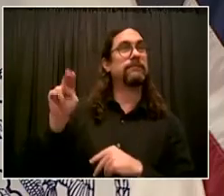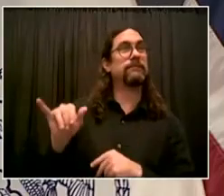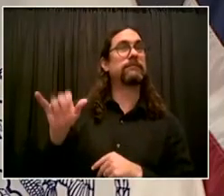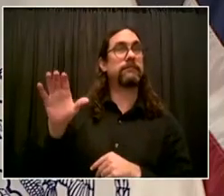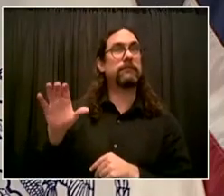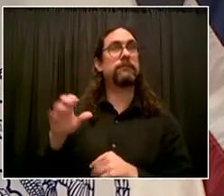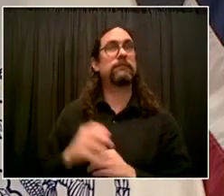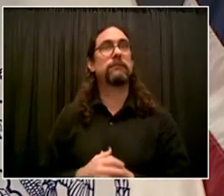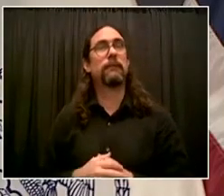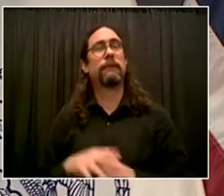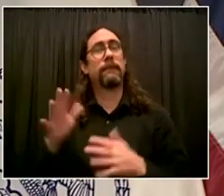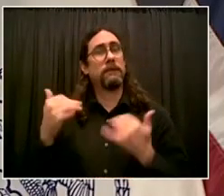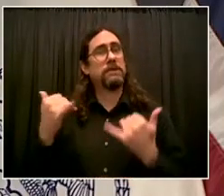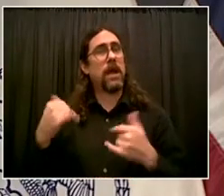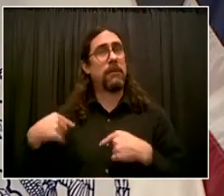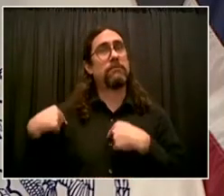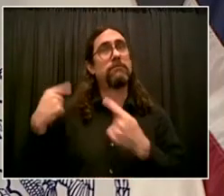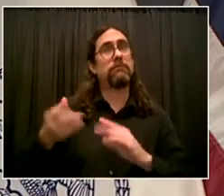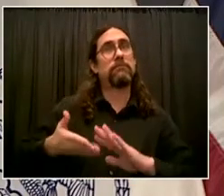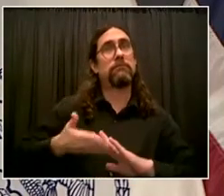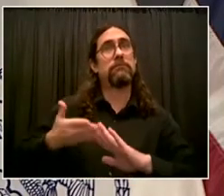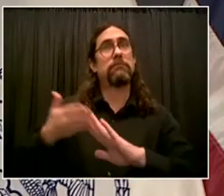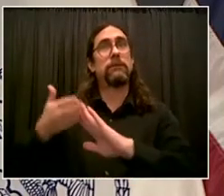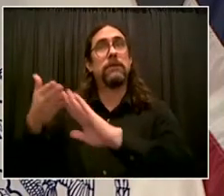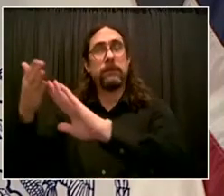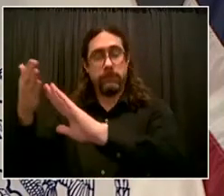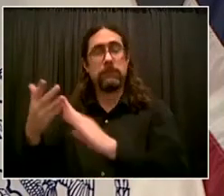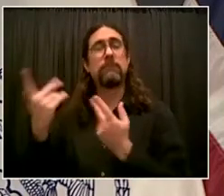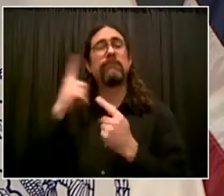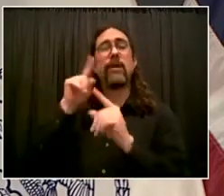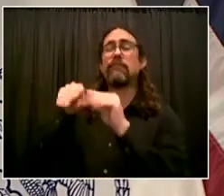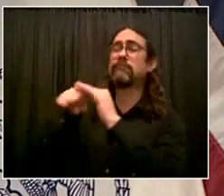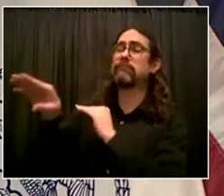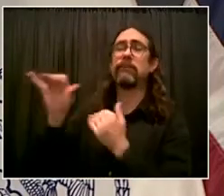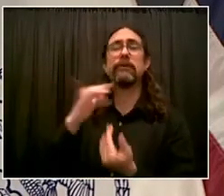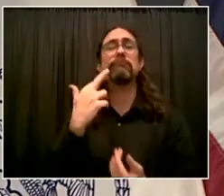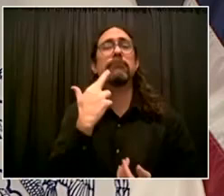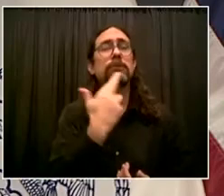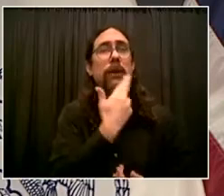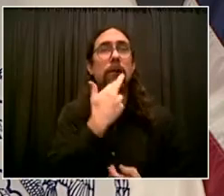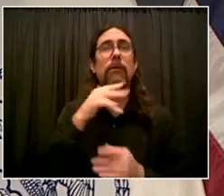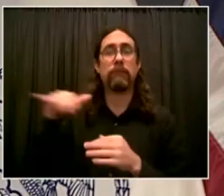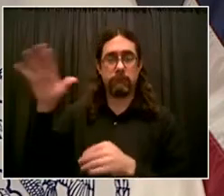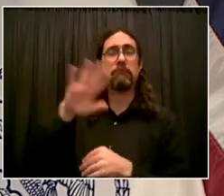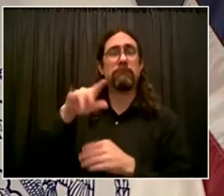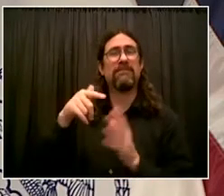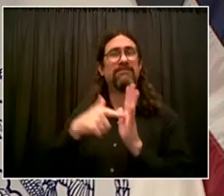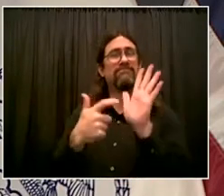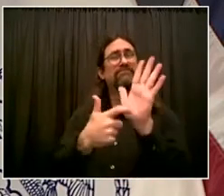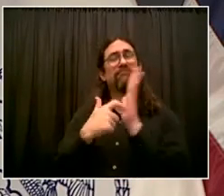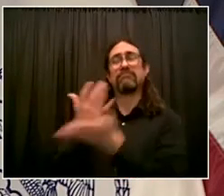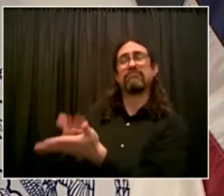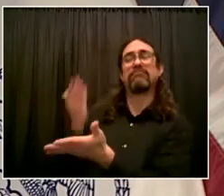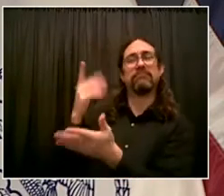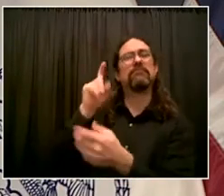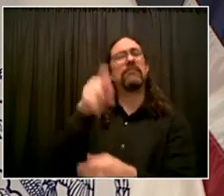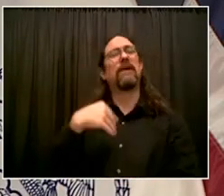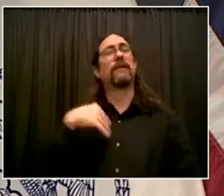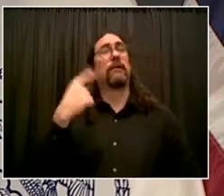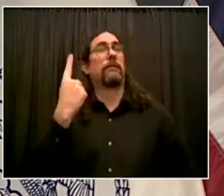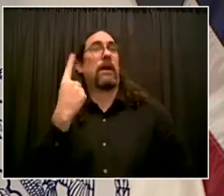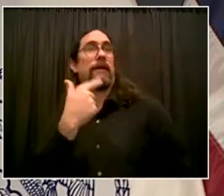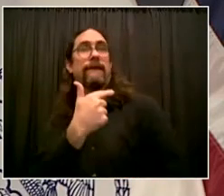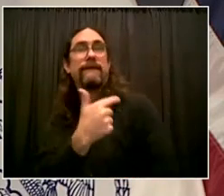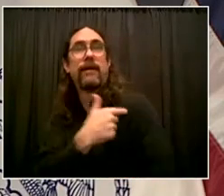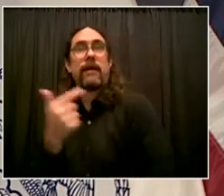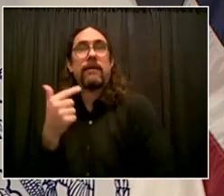Fitness, entertainment, that's worked brilliantly. It's been a tremendous success. There were a lot of concern about it at the beginning. In fact, it has been an across-the-board success